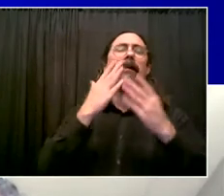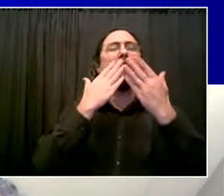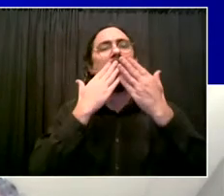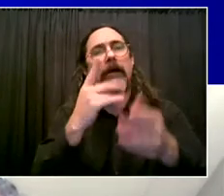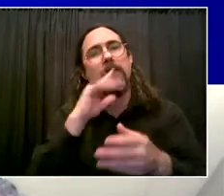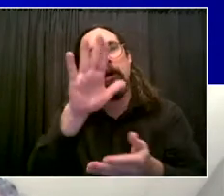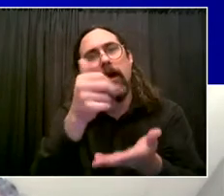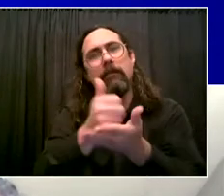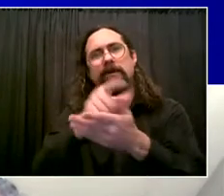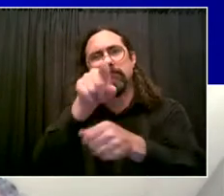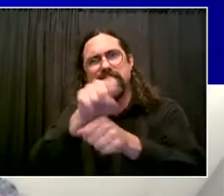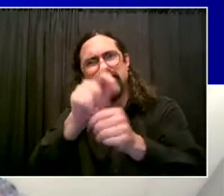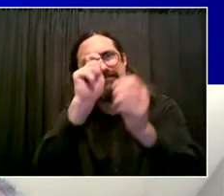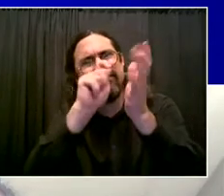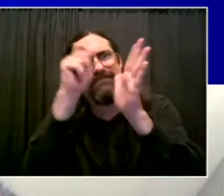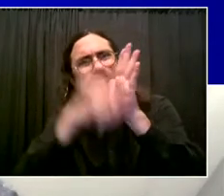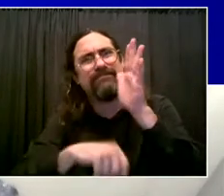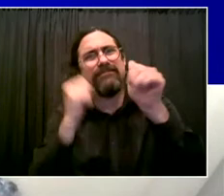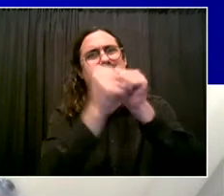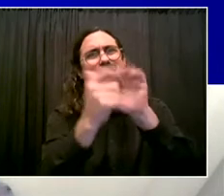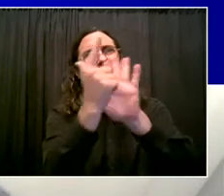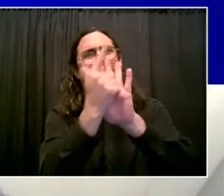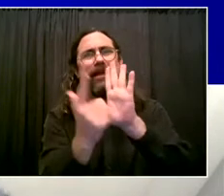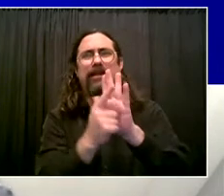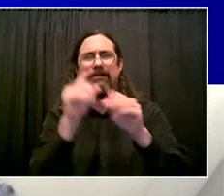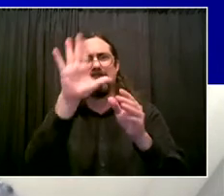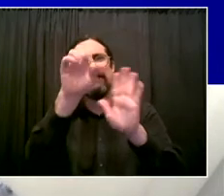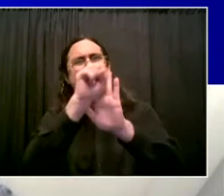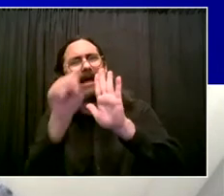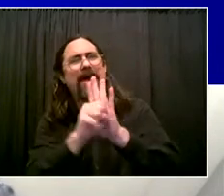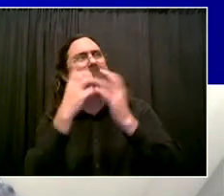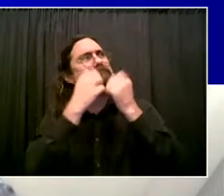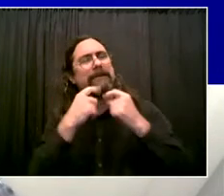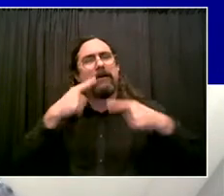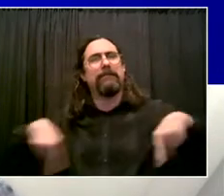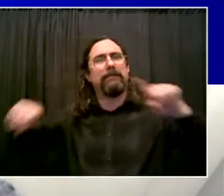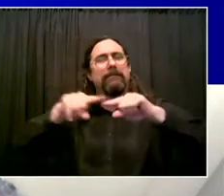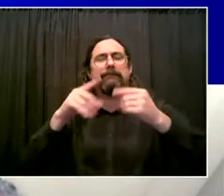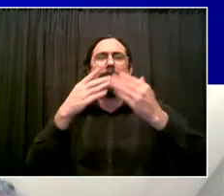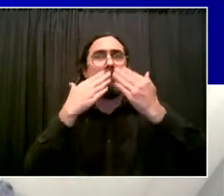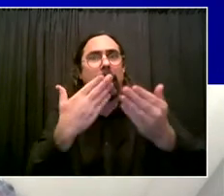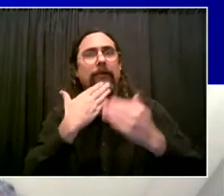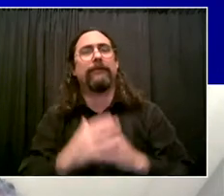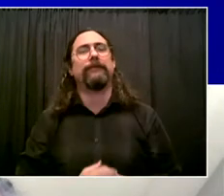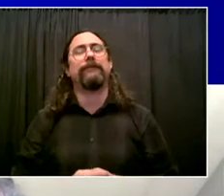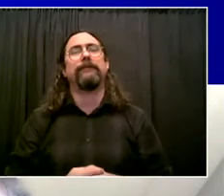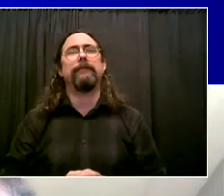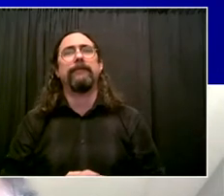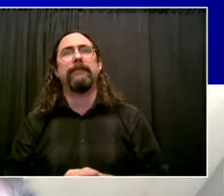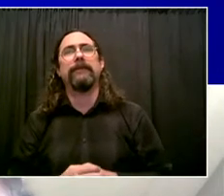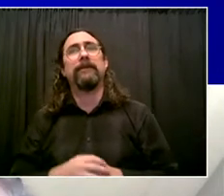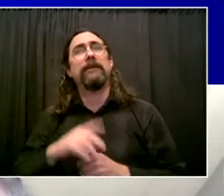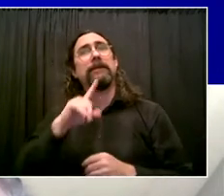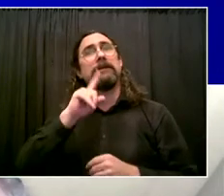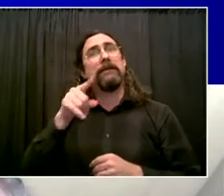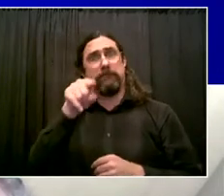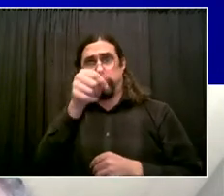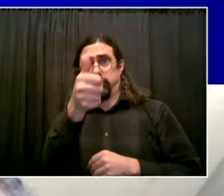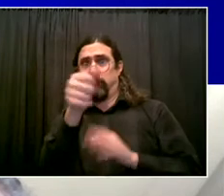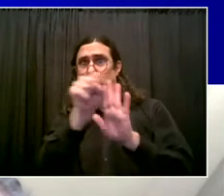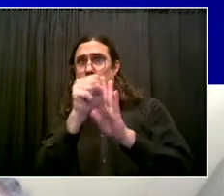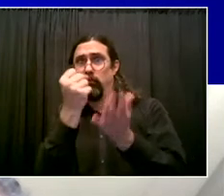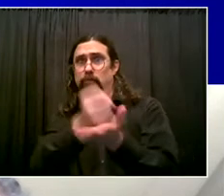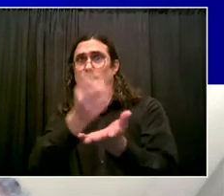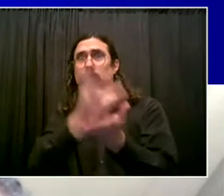worker. Now, as an elected official, you bring a powerful perspective. And we realize we actually can reach people and change their lives, but